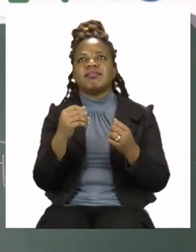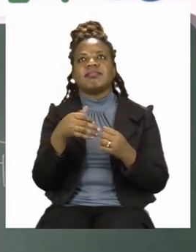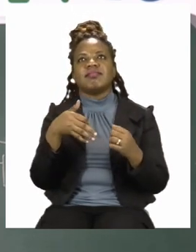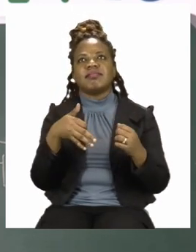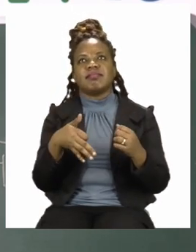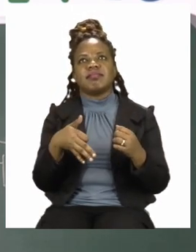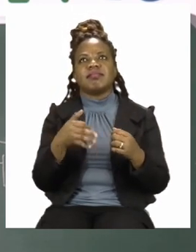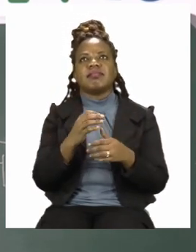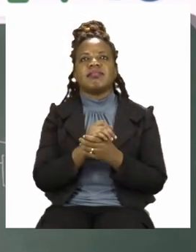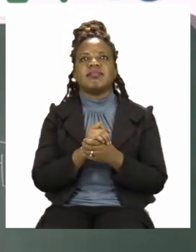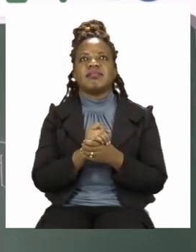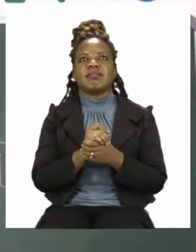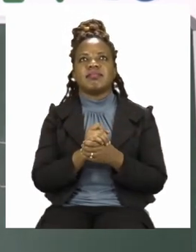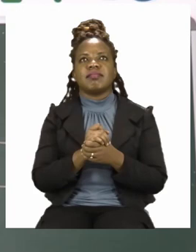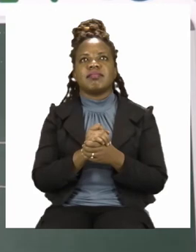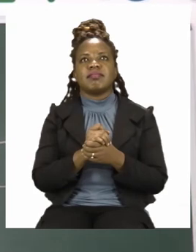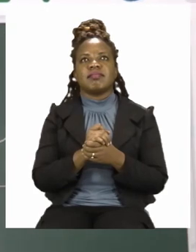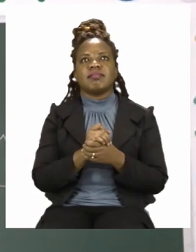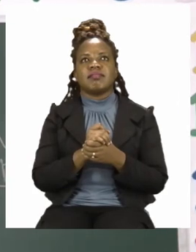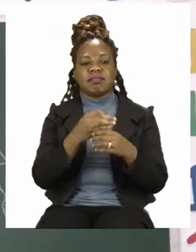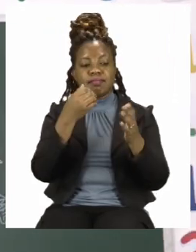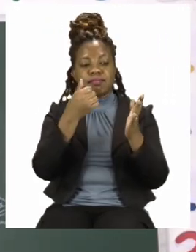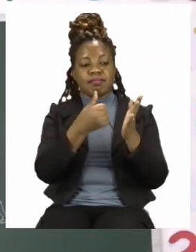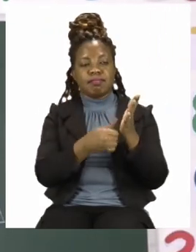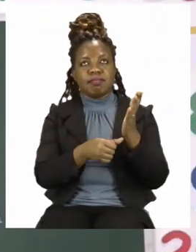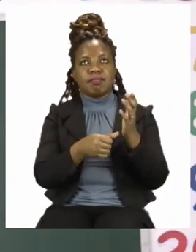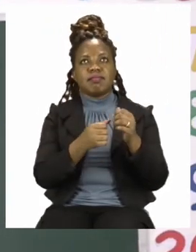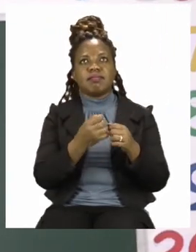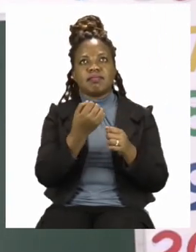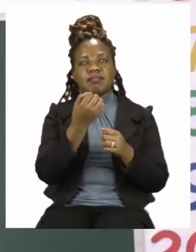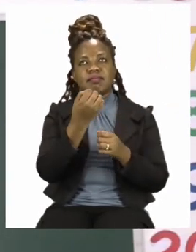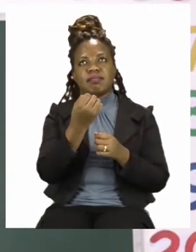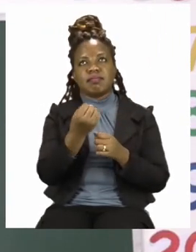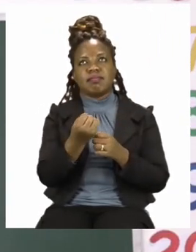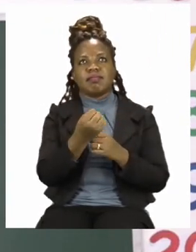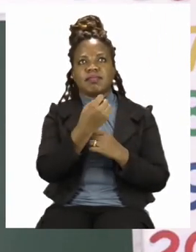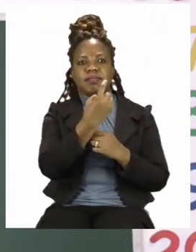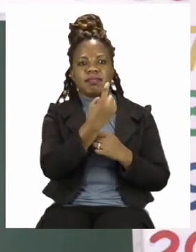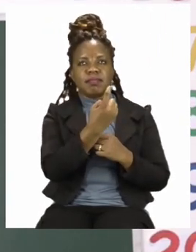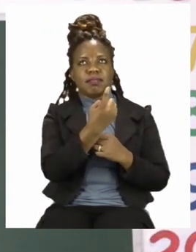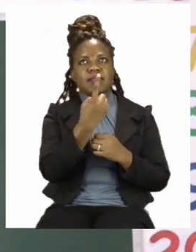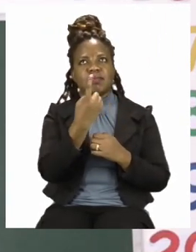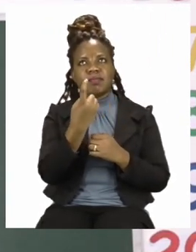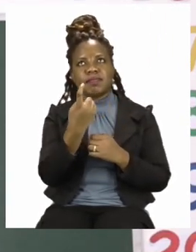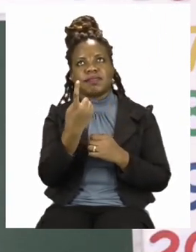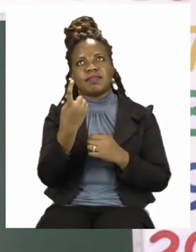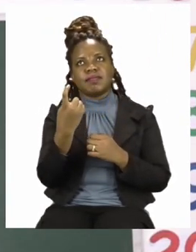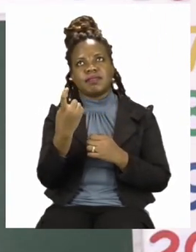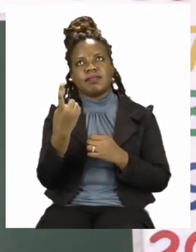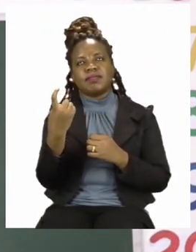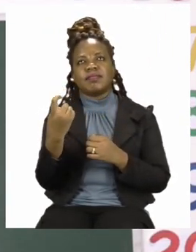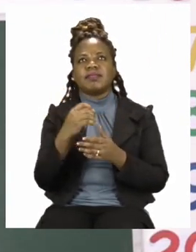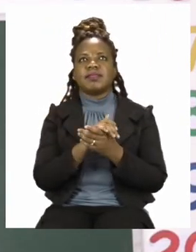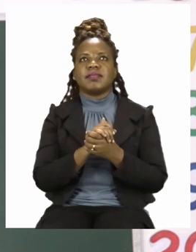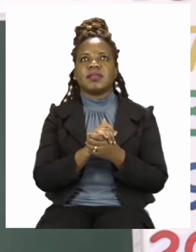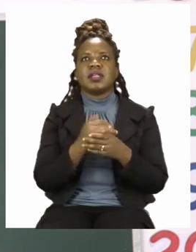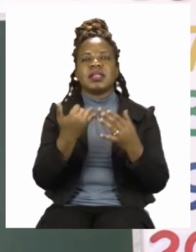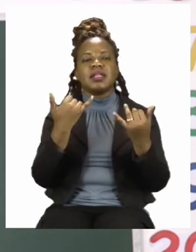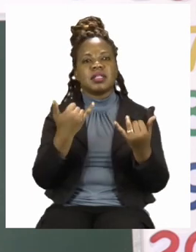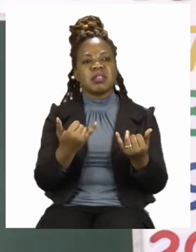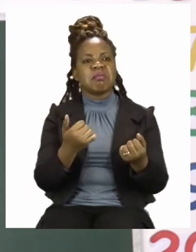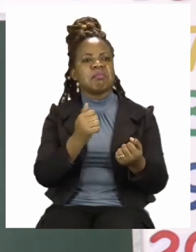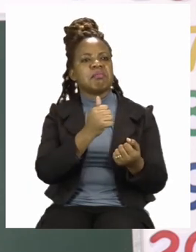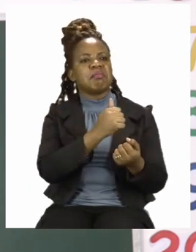So we have put the price tag on them. Now we want to know how much much mother will spend.